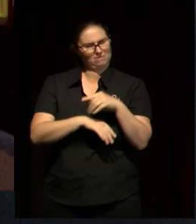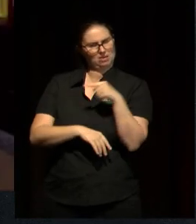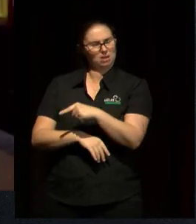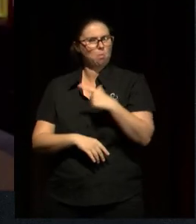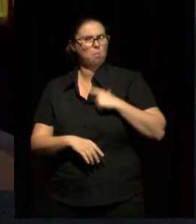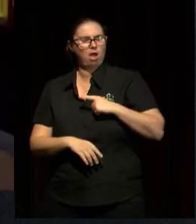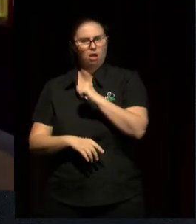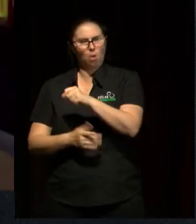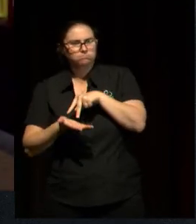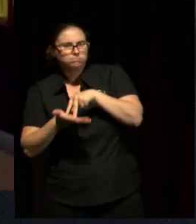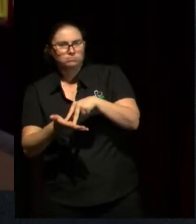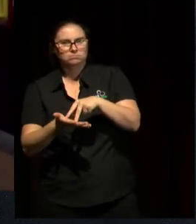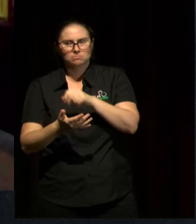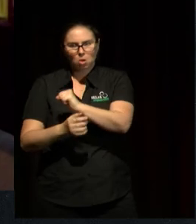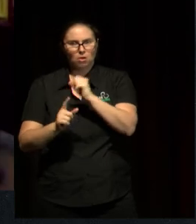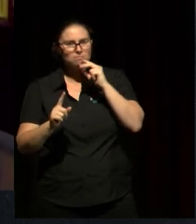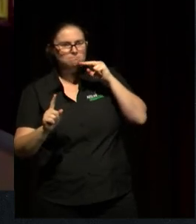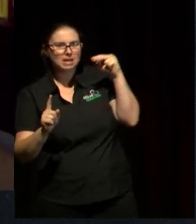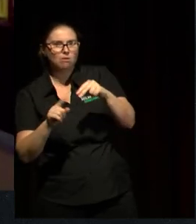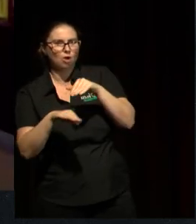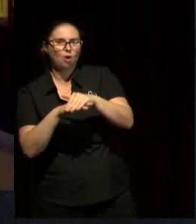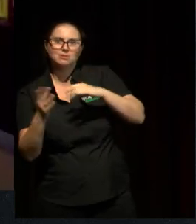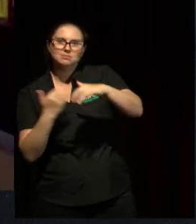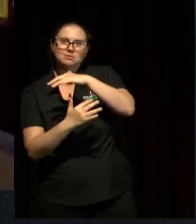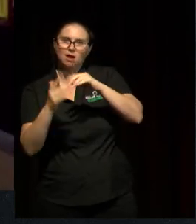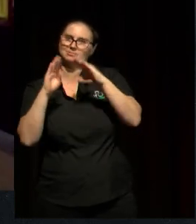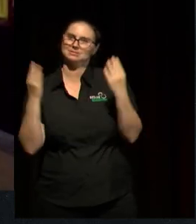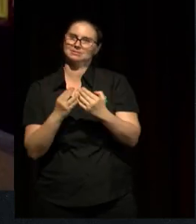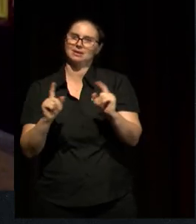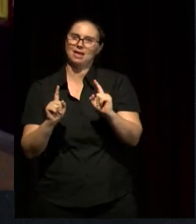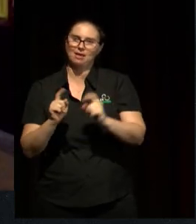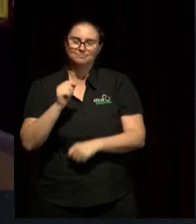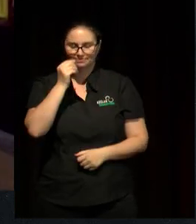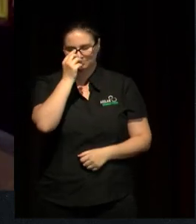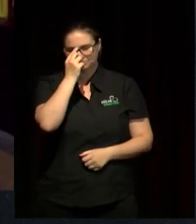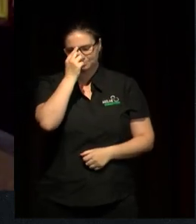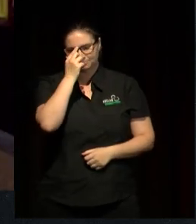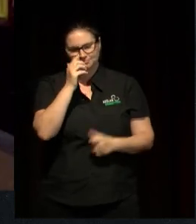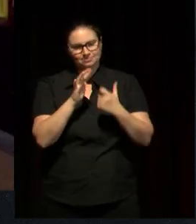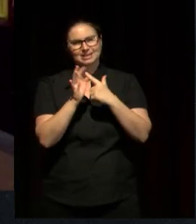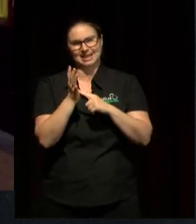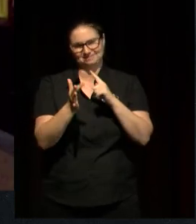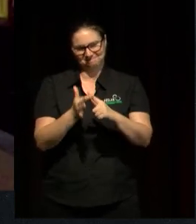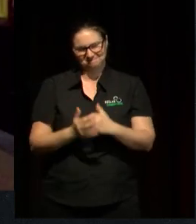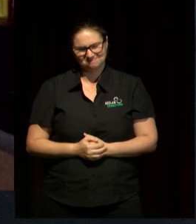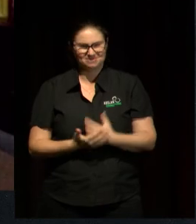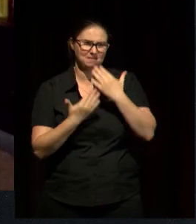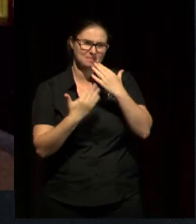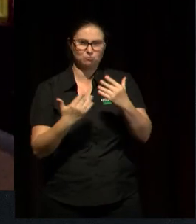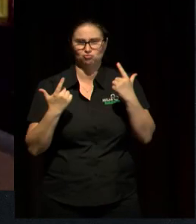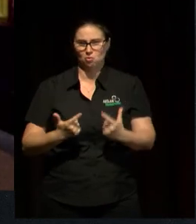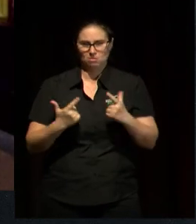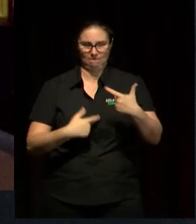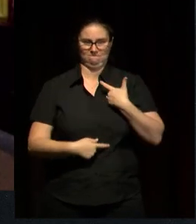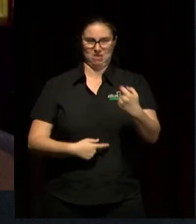Thank you, Barbara. Thank you so much for inviting me here. I'm really, you know, enjoying this discussion so much already and looking forward to seeing how it goes.